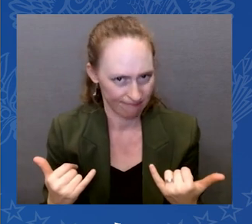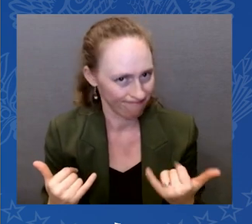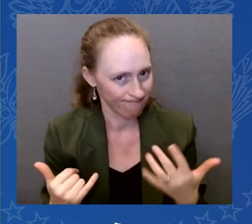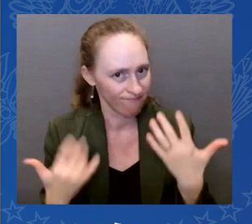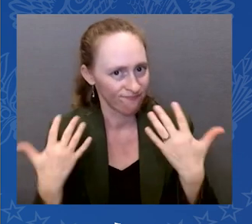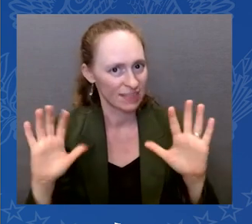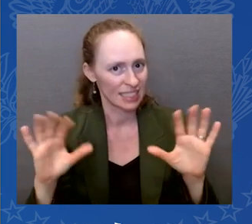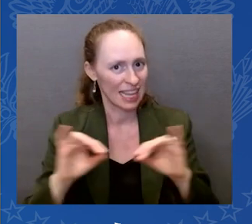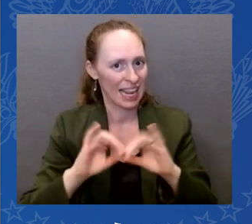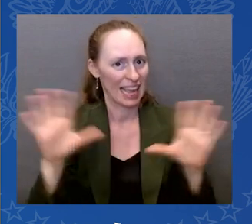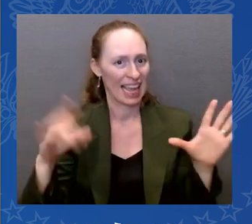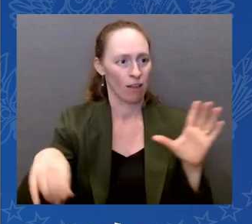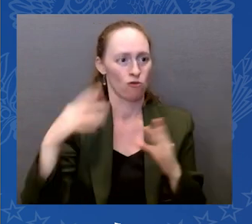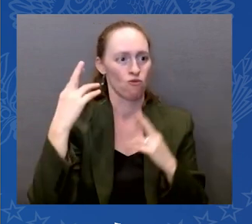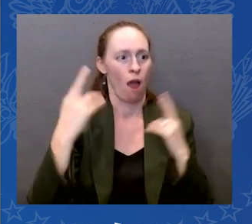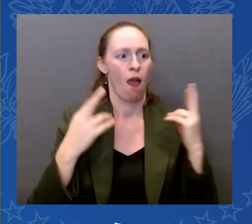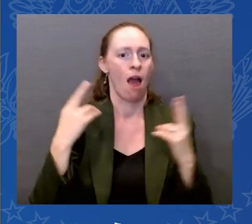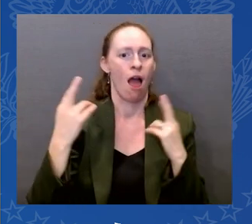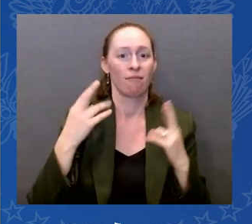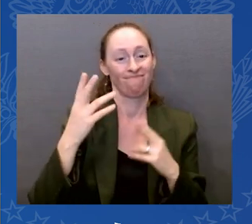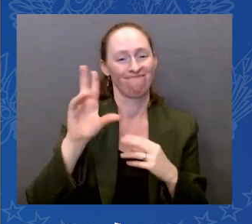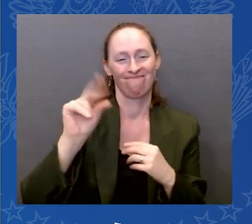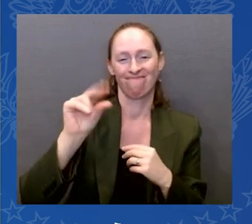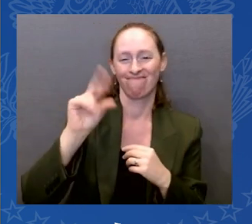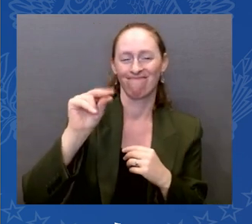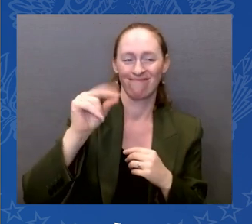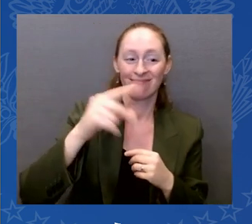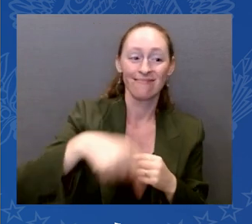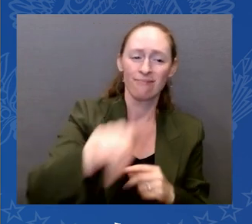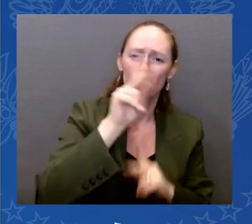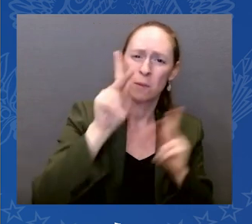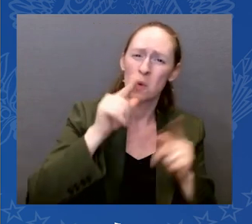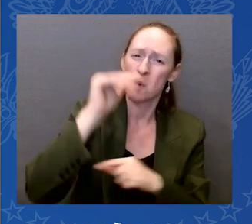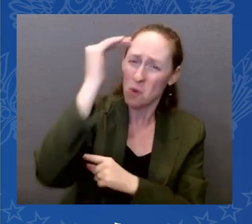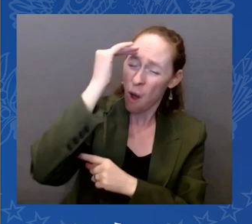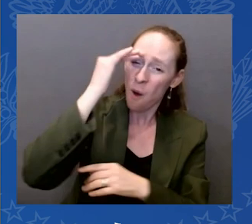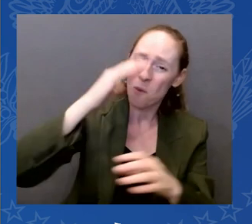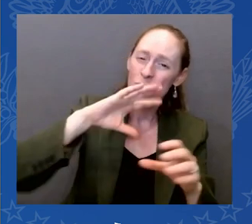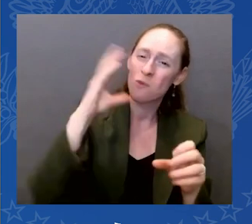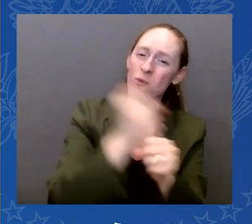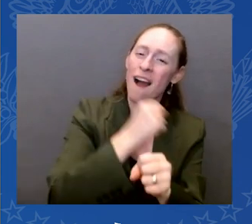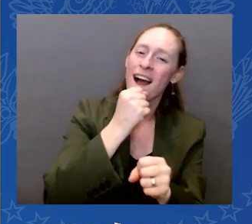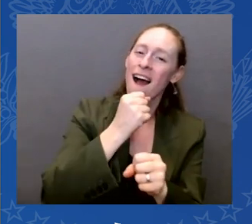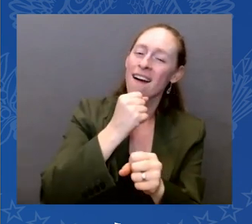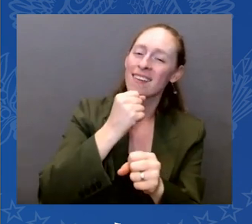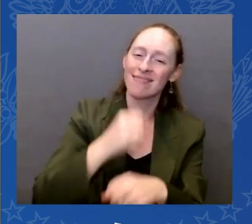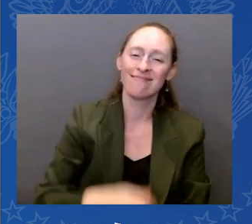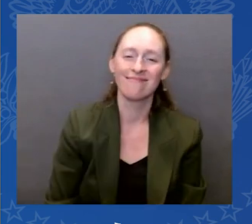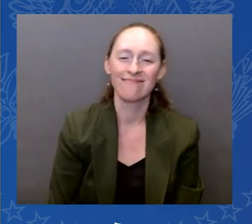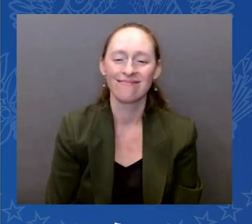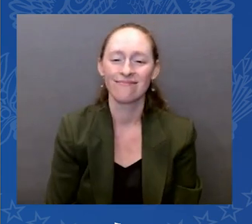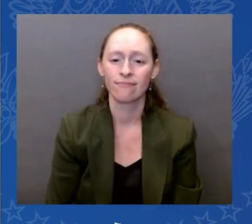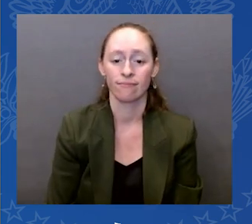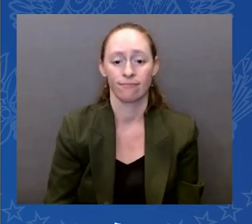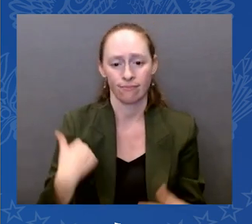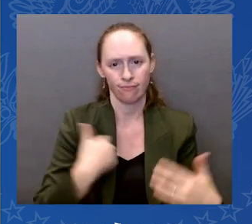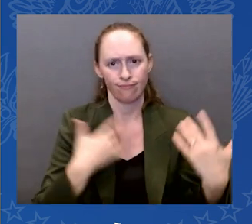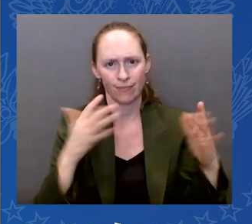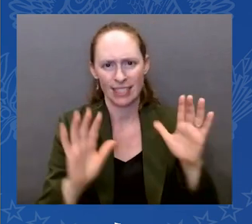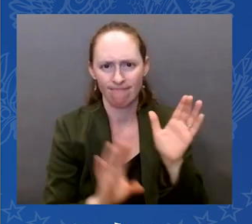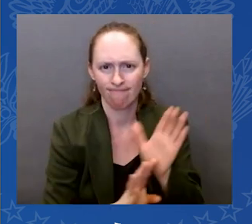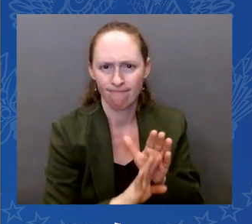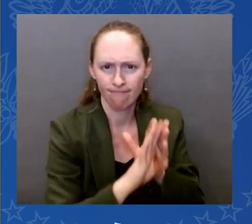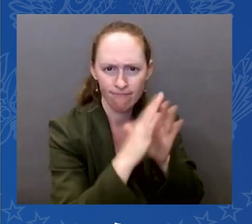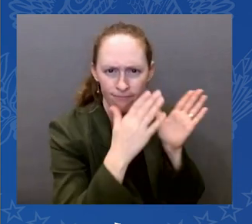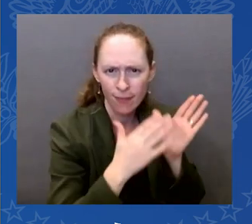the most aggressive action to confront our climate crisis ever. It offers Hispanic families thousands of dollars